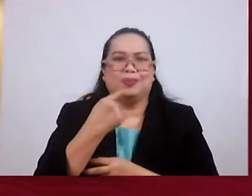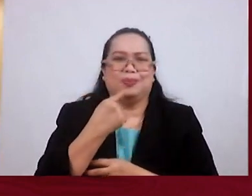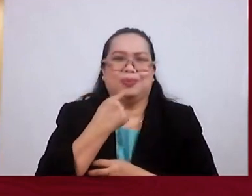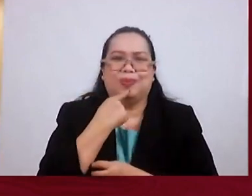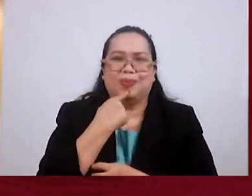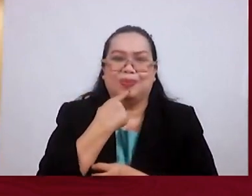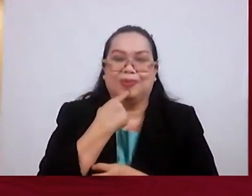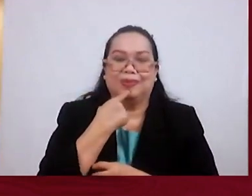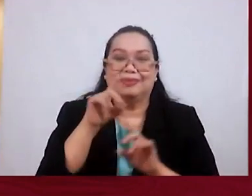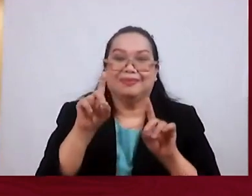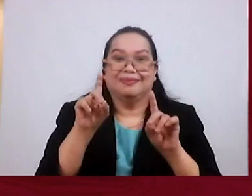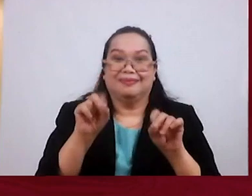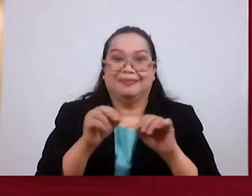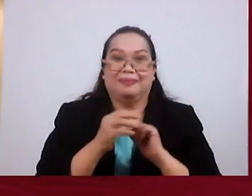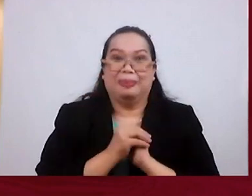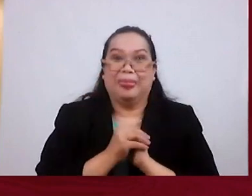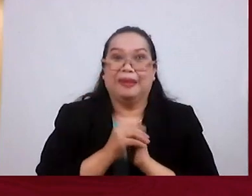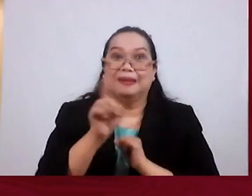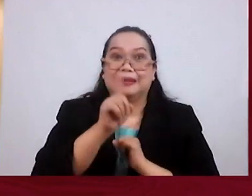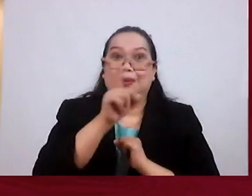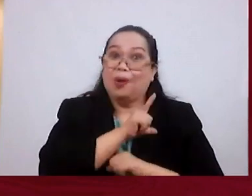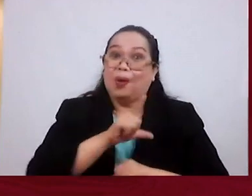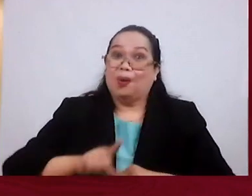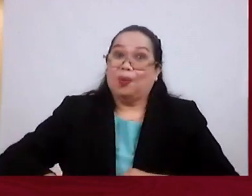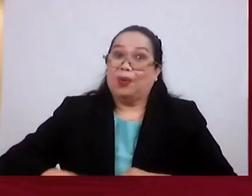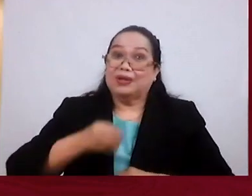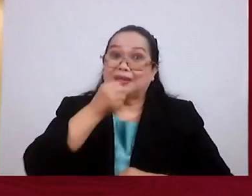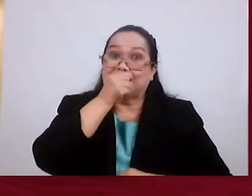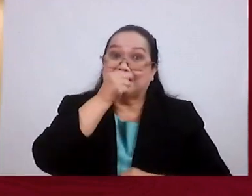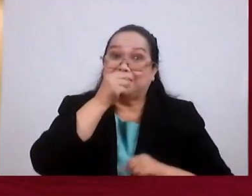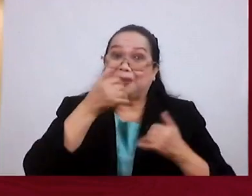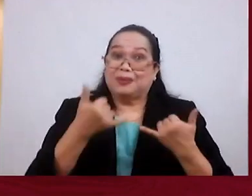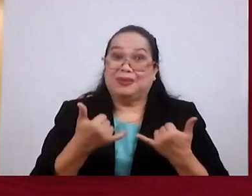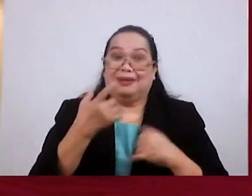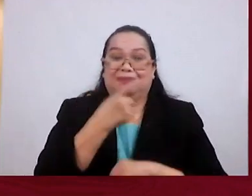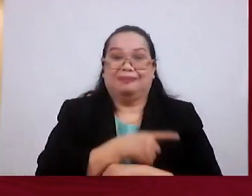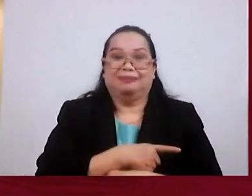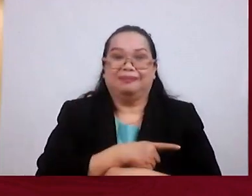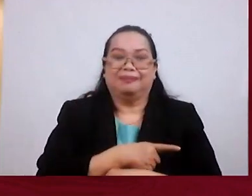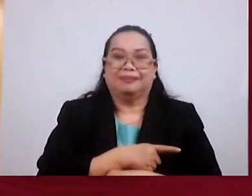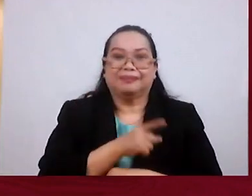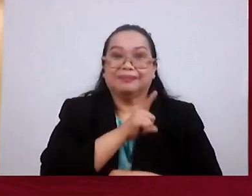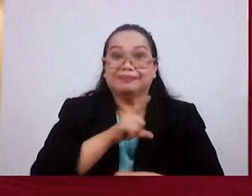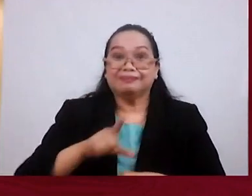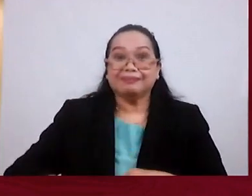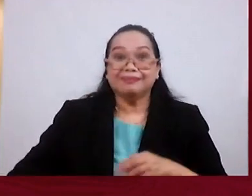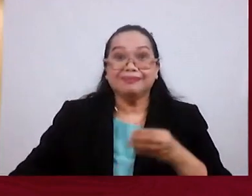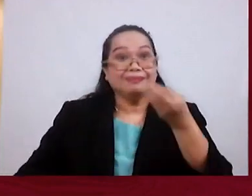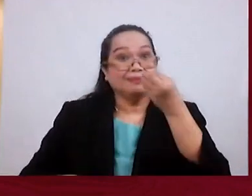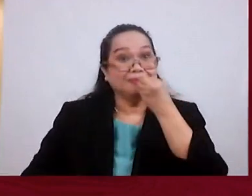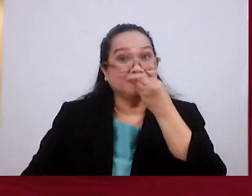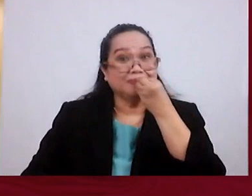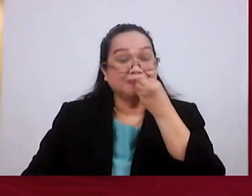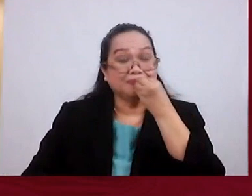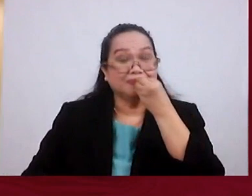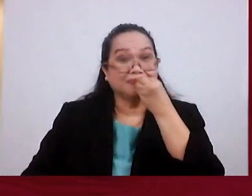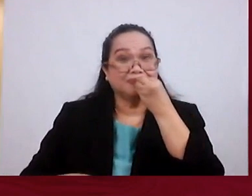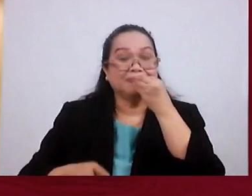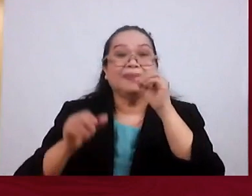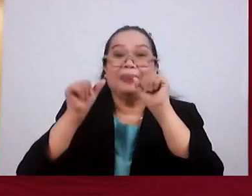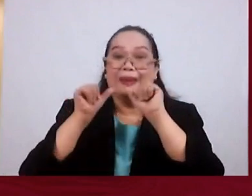That's Why We're Doing What You Call The Communion Today The Communion Friends Is A